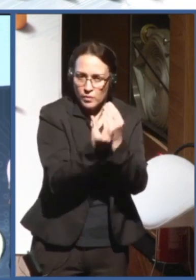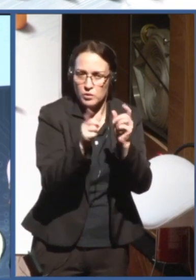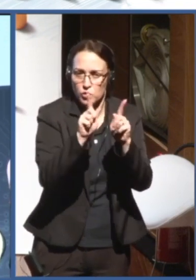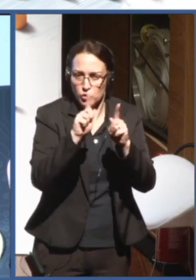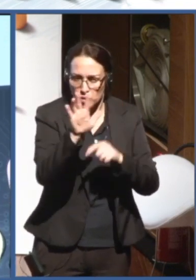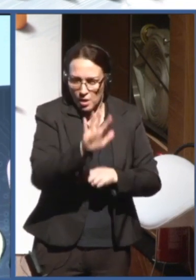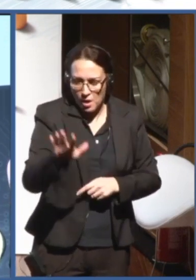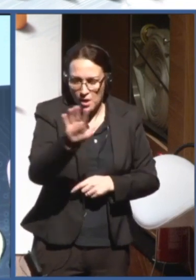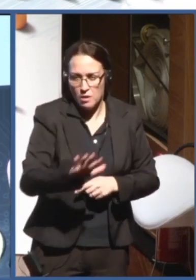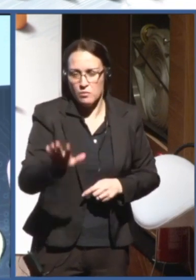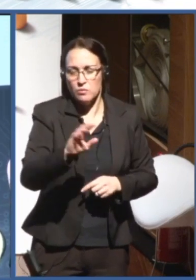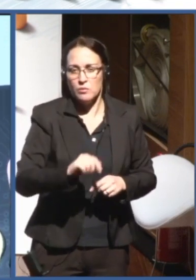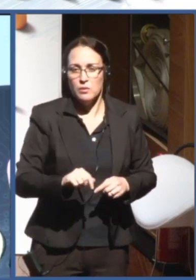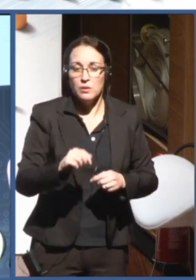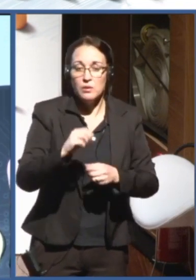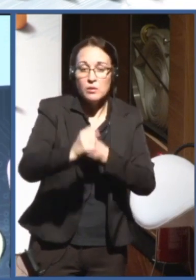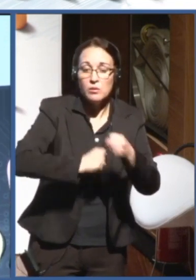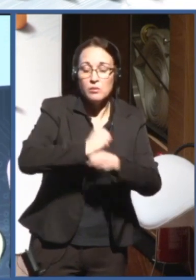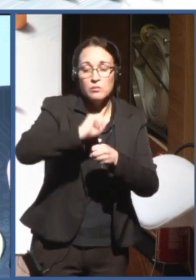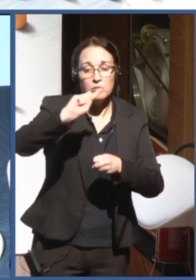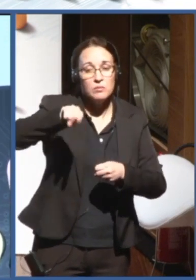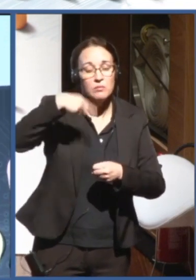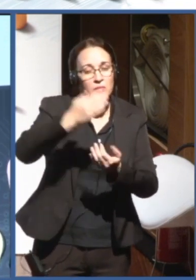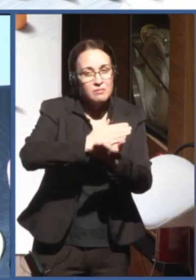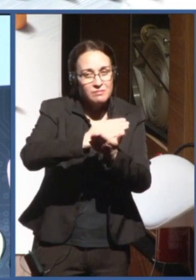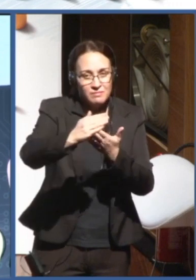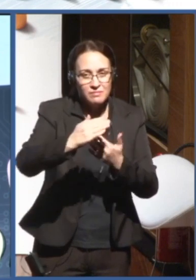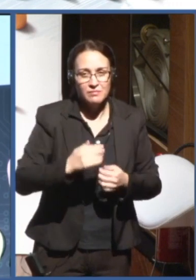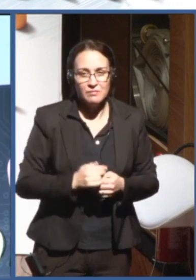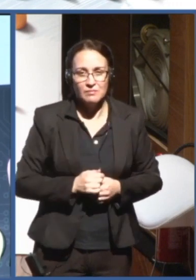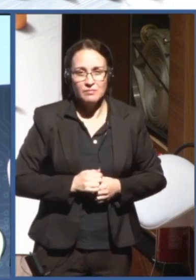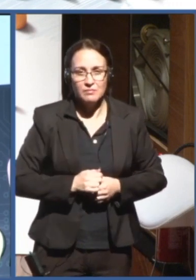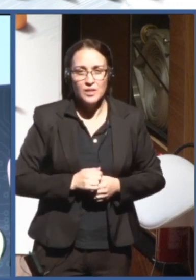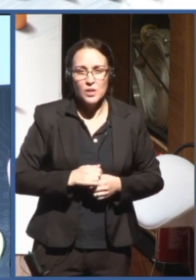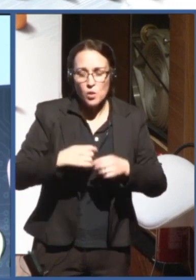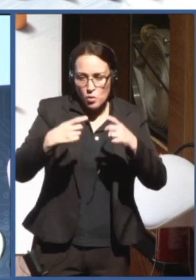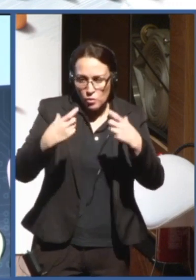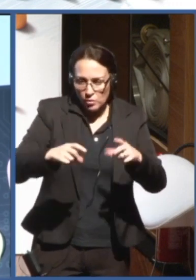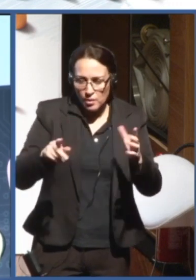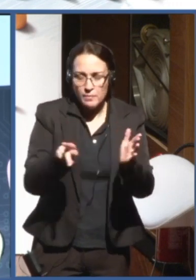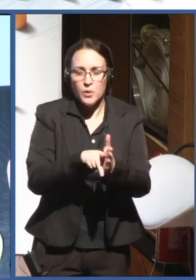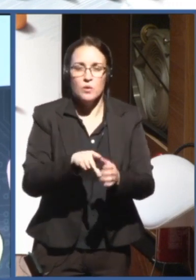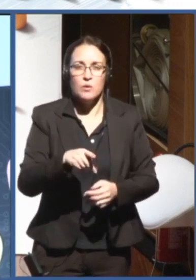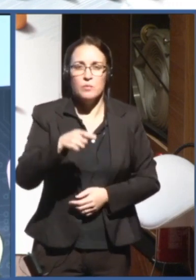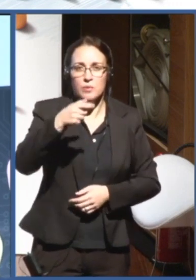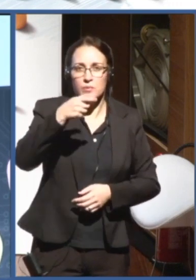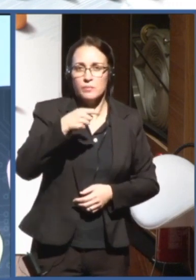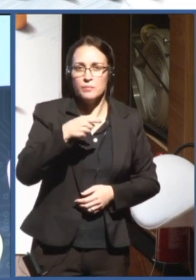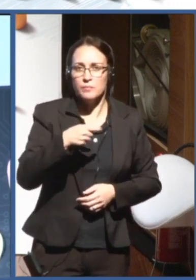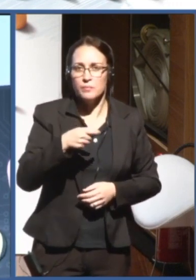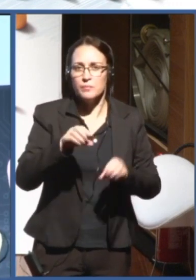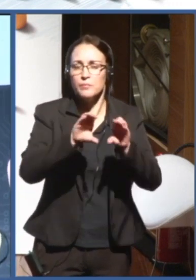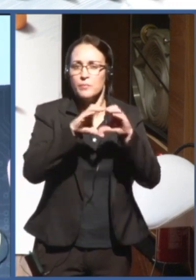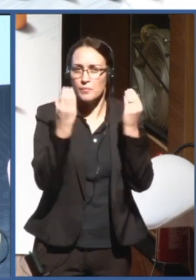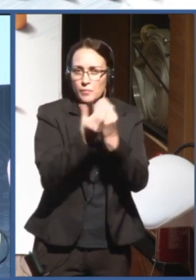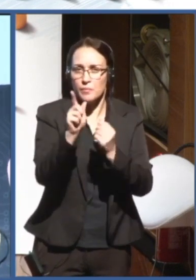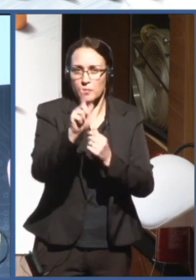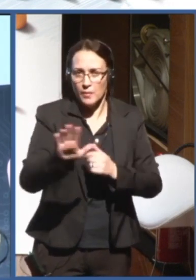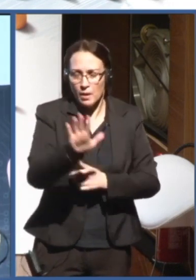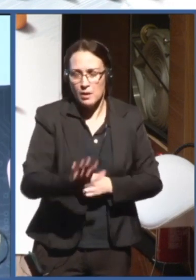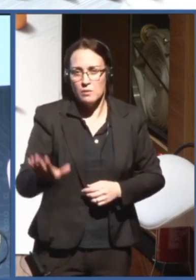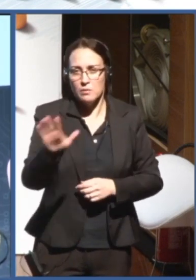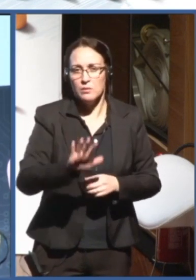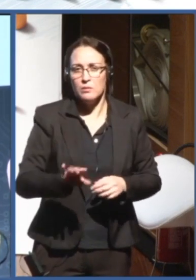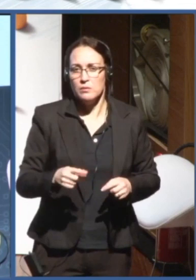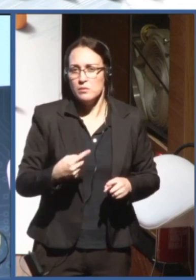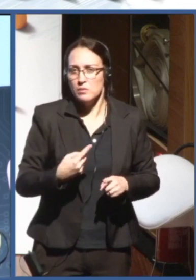And here I see really this center and, after that, also a network of such centers. I know that other UNESCO Category 2